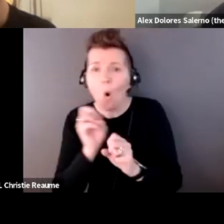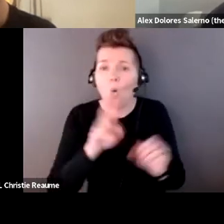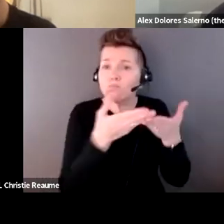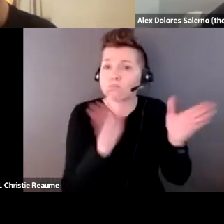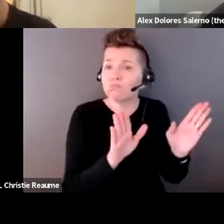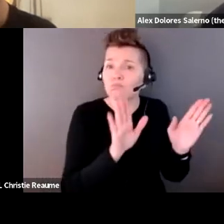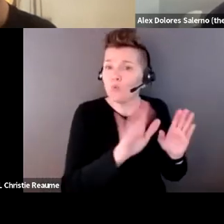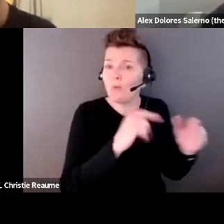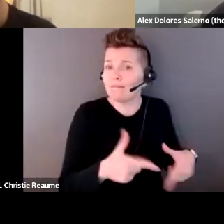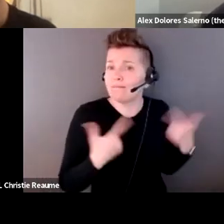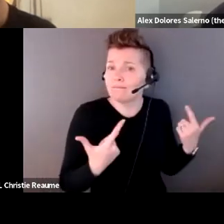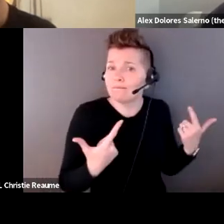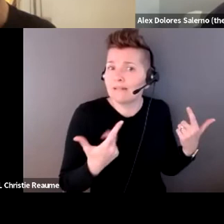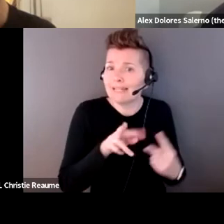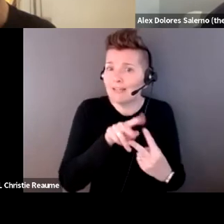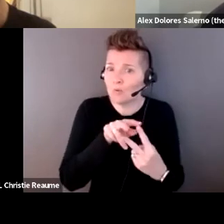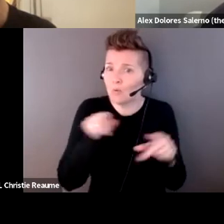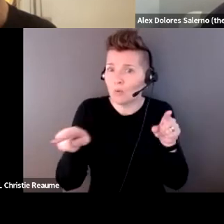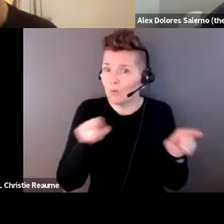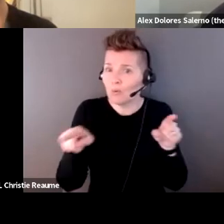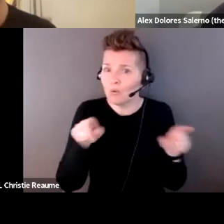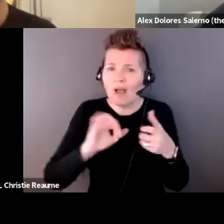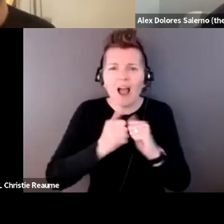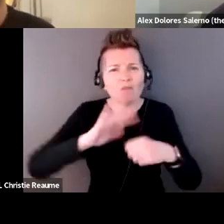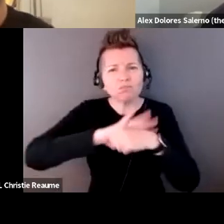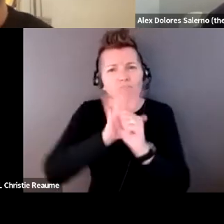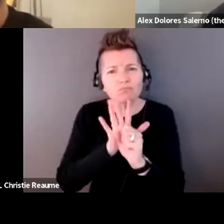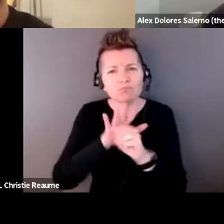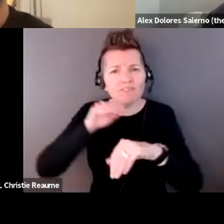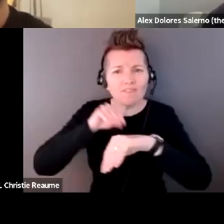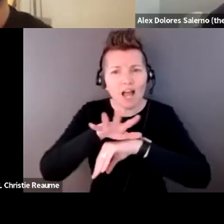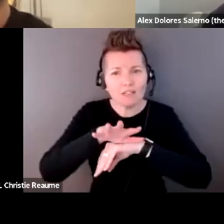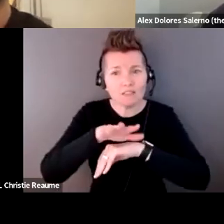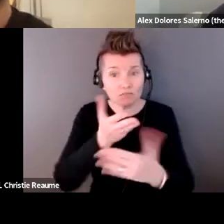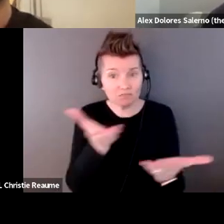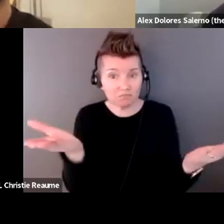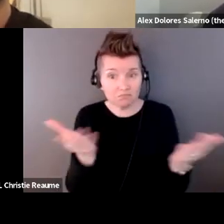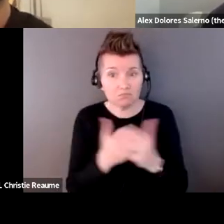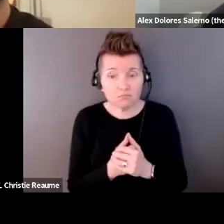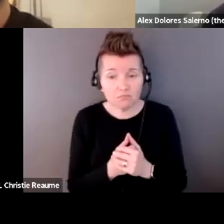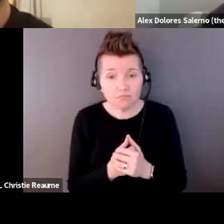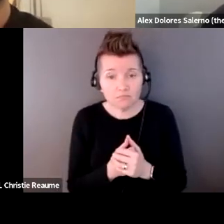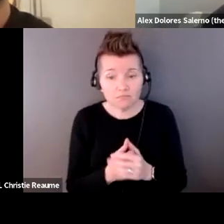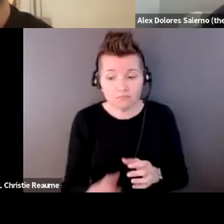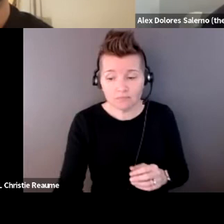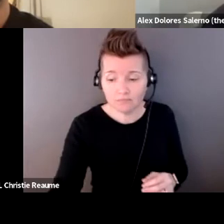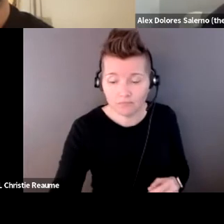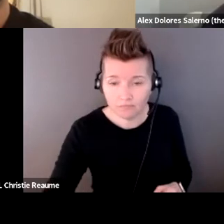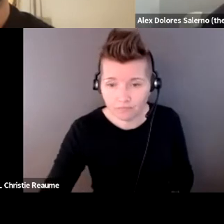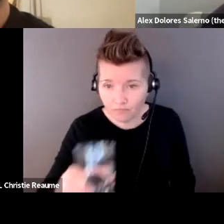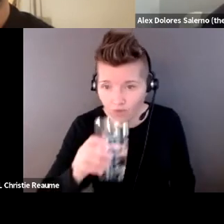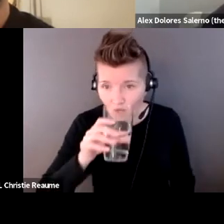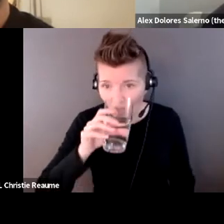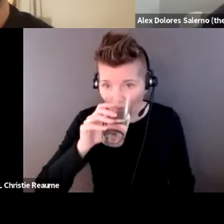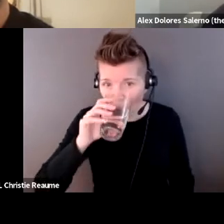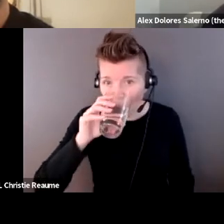all three of you, whoever would like to maybe touch on this question, please feel free to just either